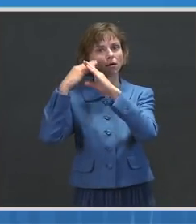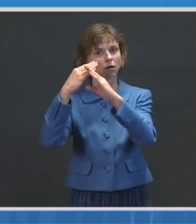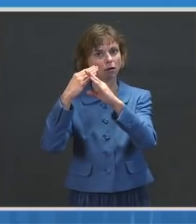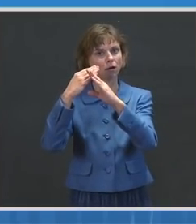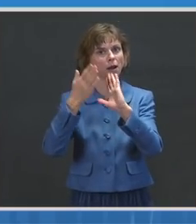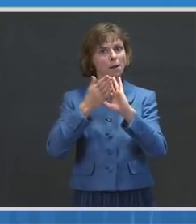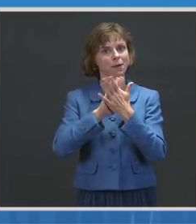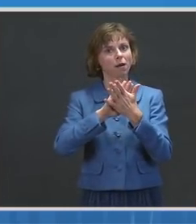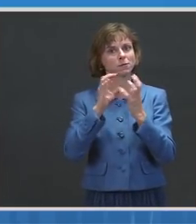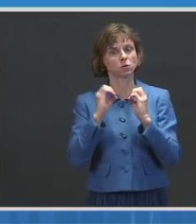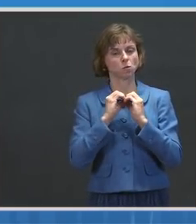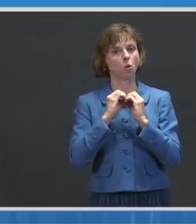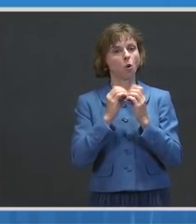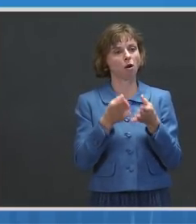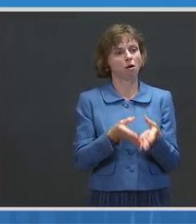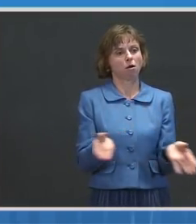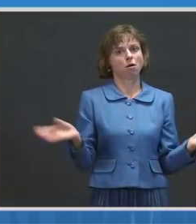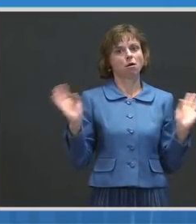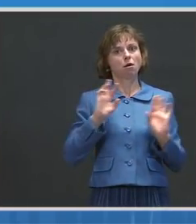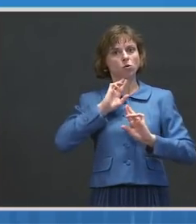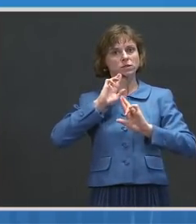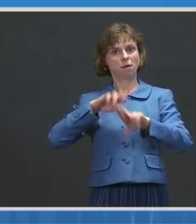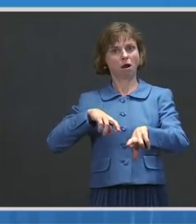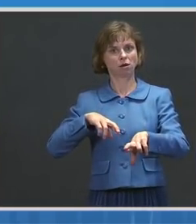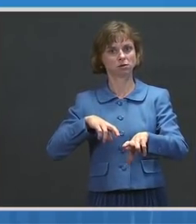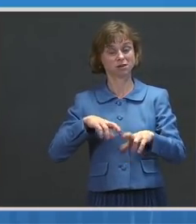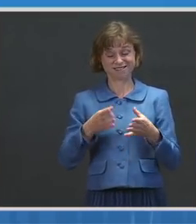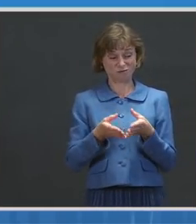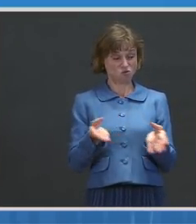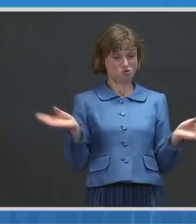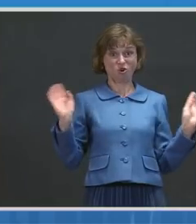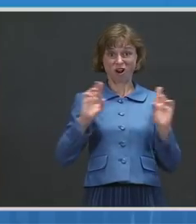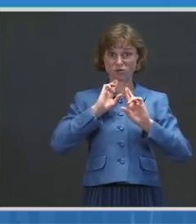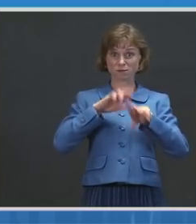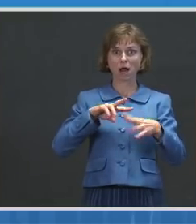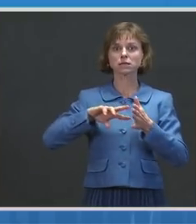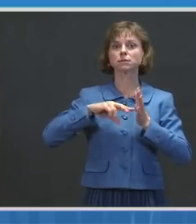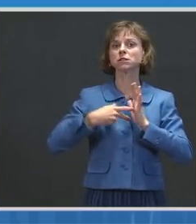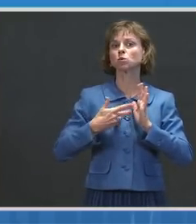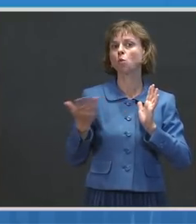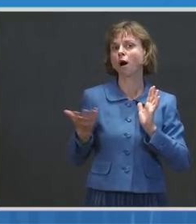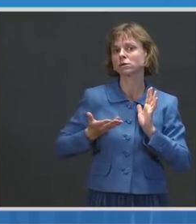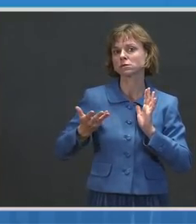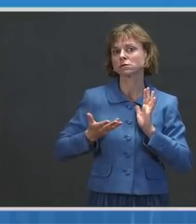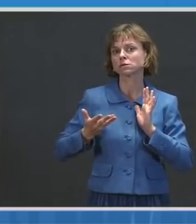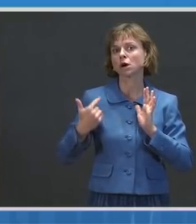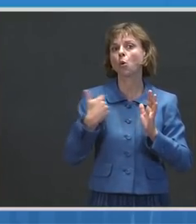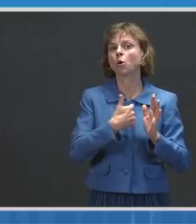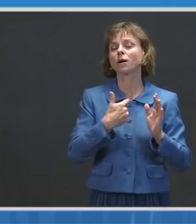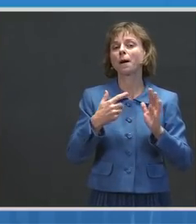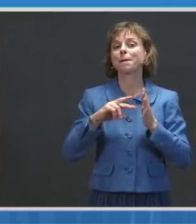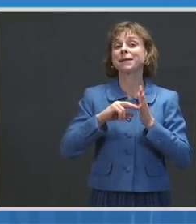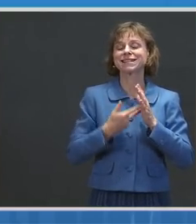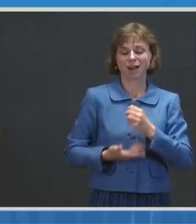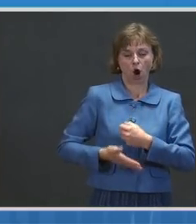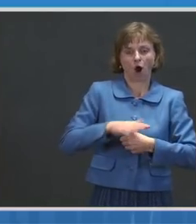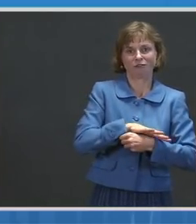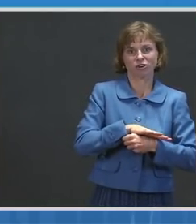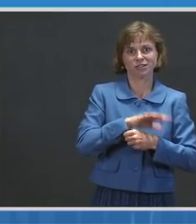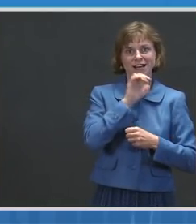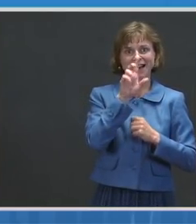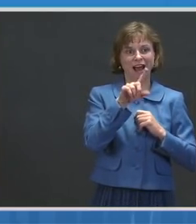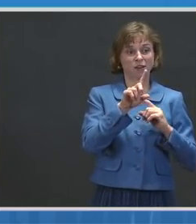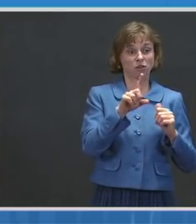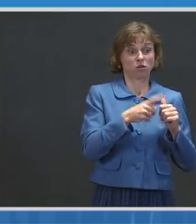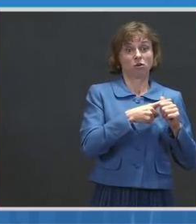breadth of response. And by breadth of response, we mean it covers not only the wild